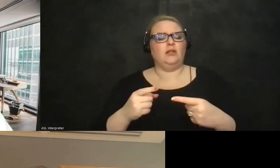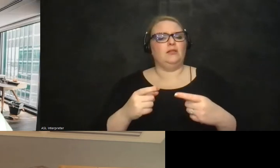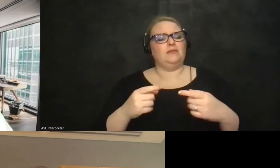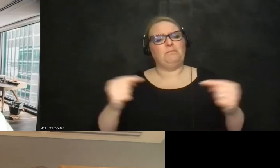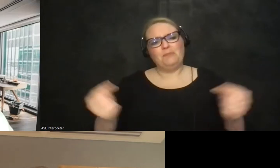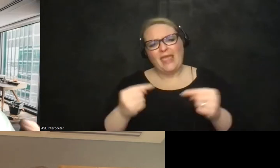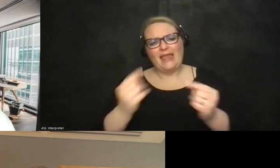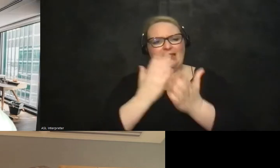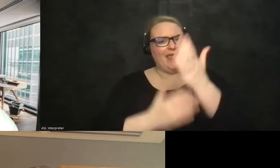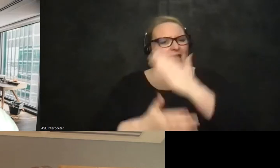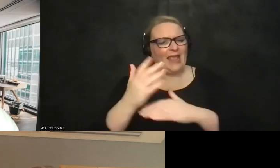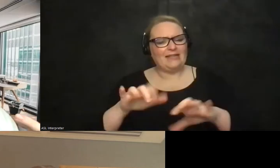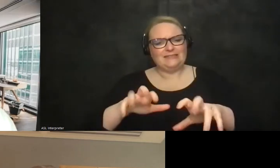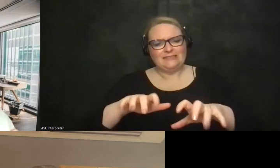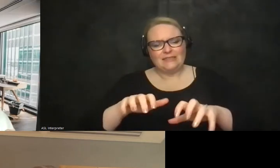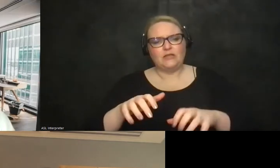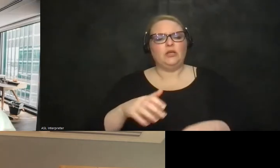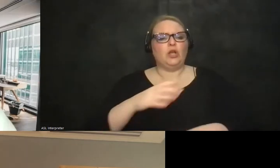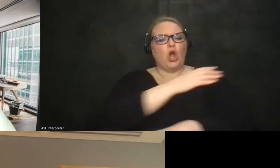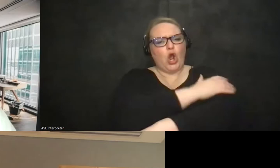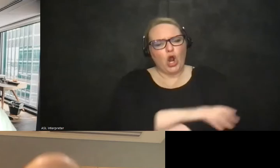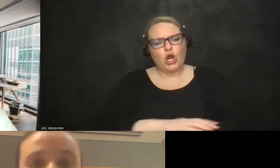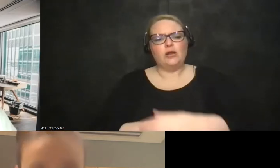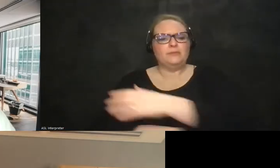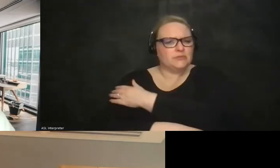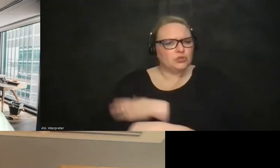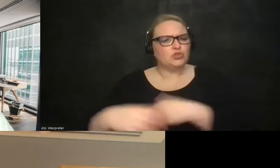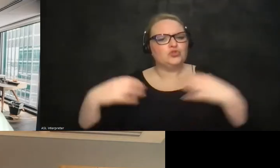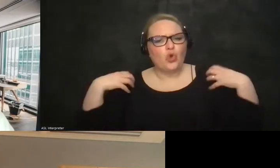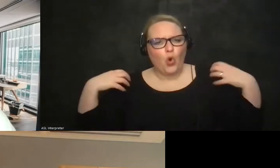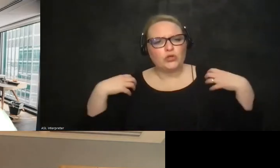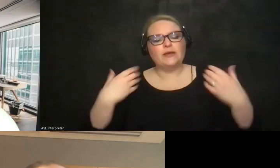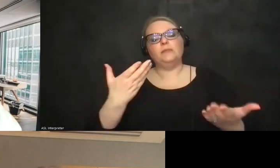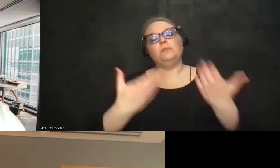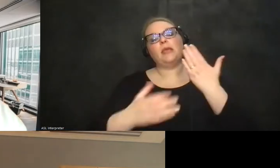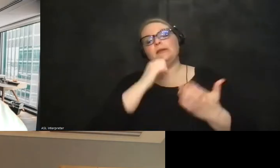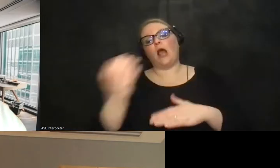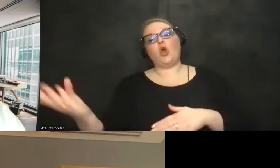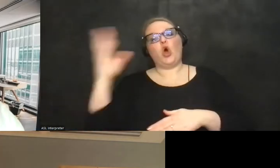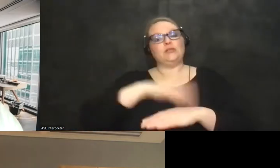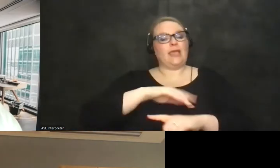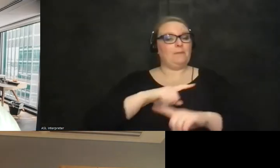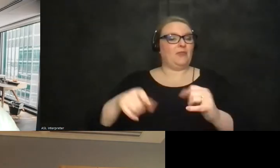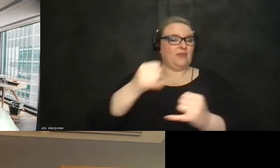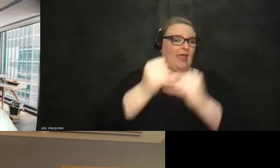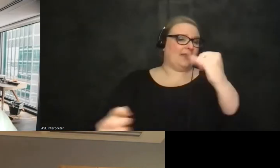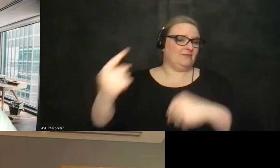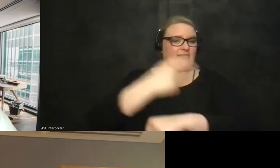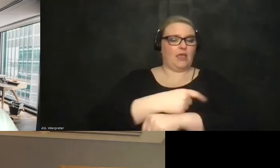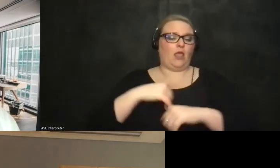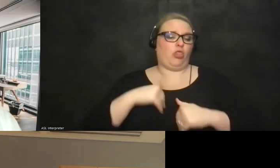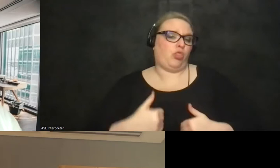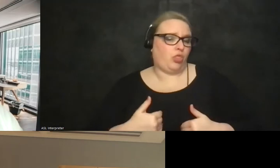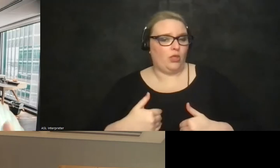their hands or in their arms in their shoulders maybe not all day but maybe towards the end of the working day so